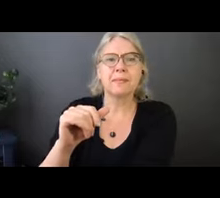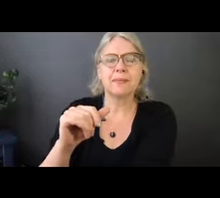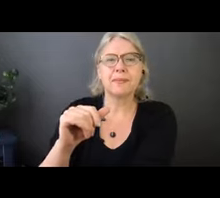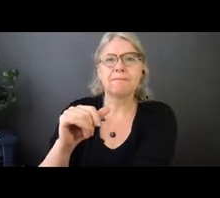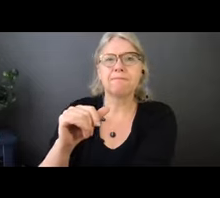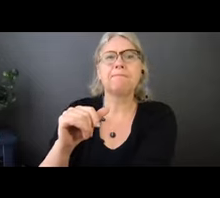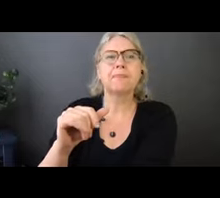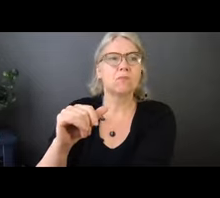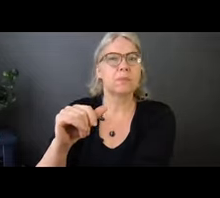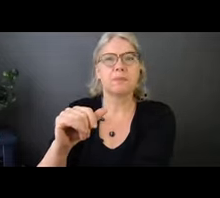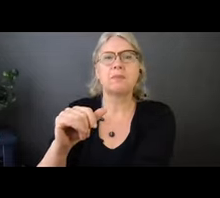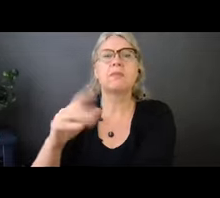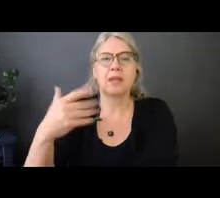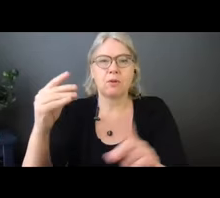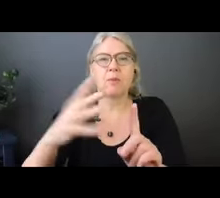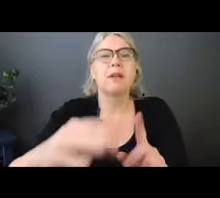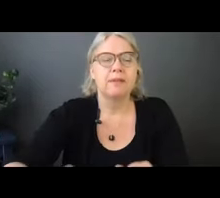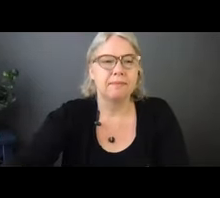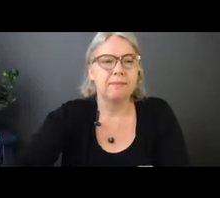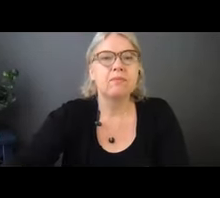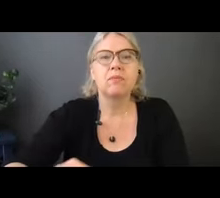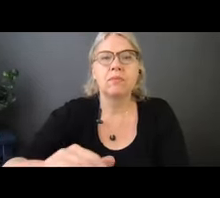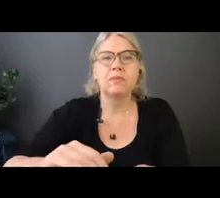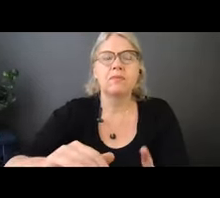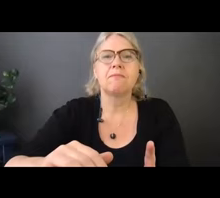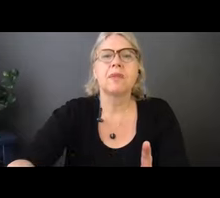So I have spotlighted Kate as the interpreter for now.